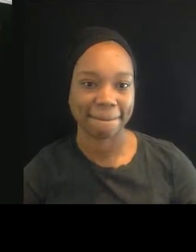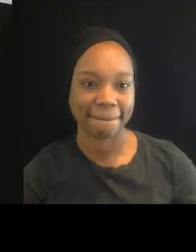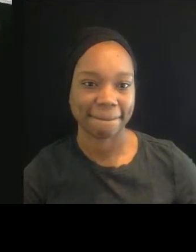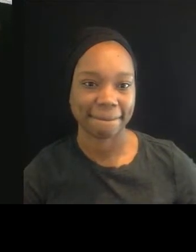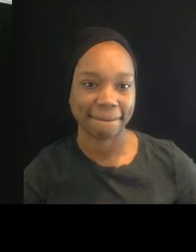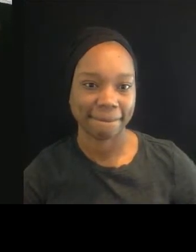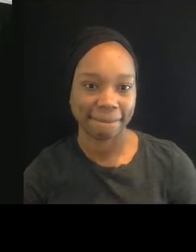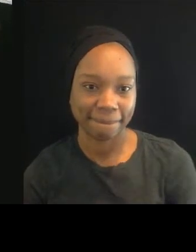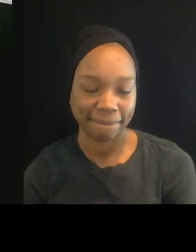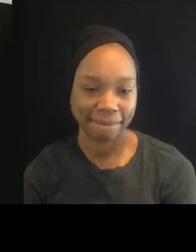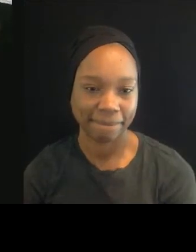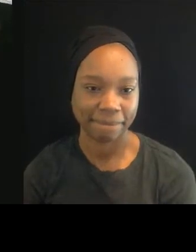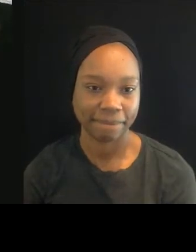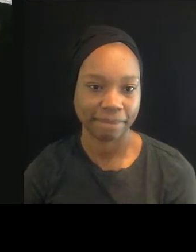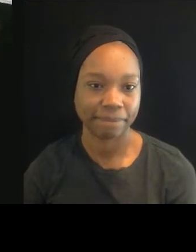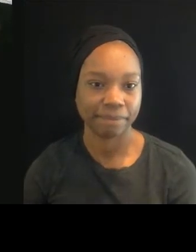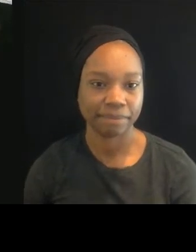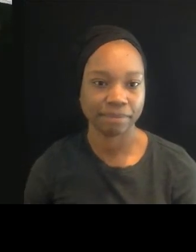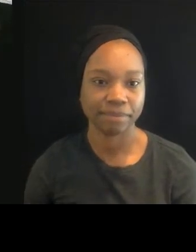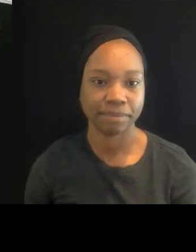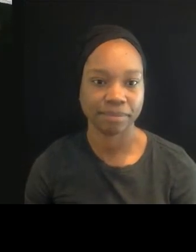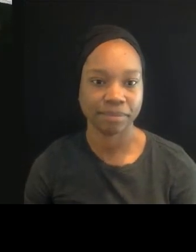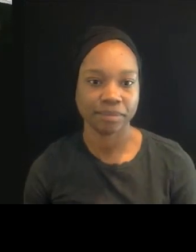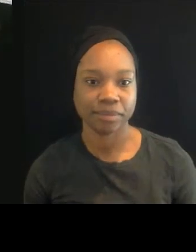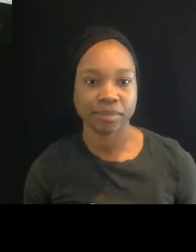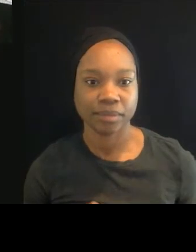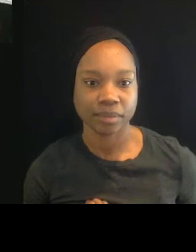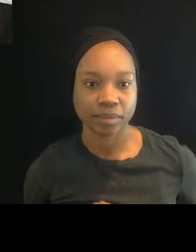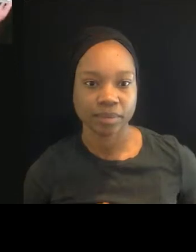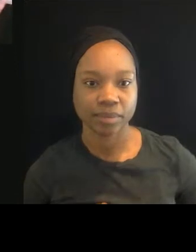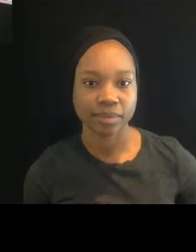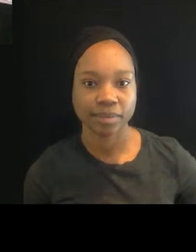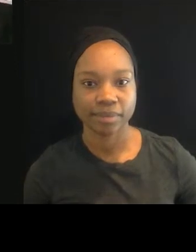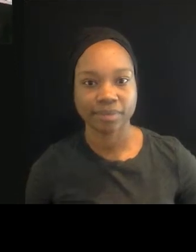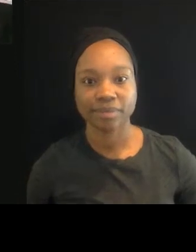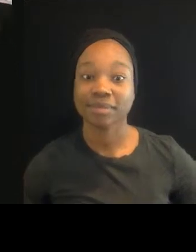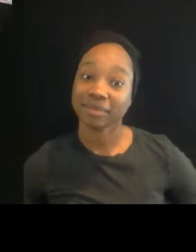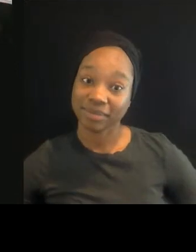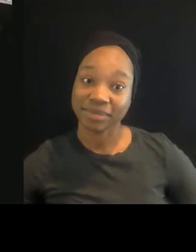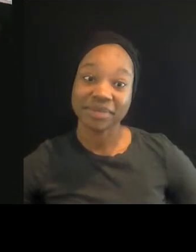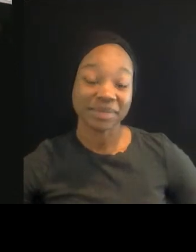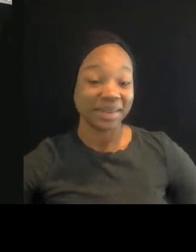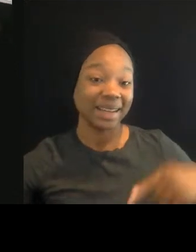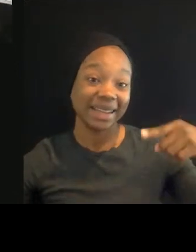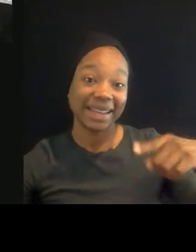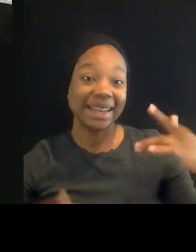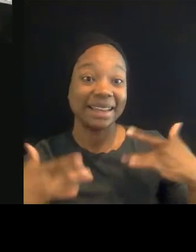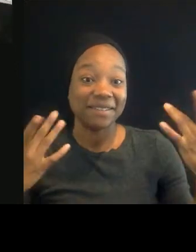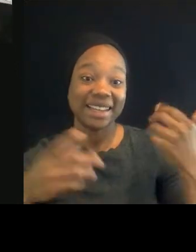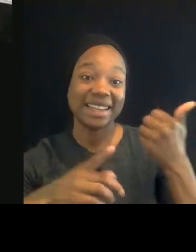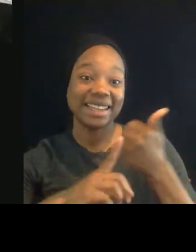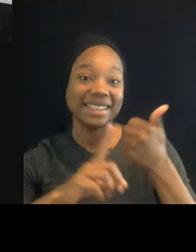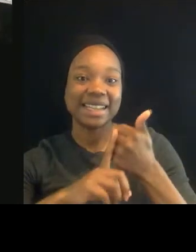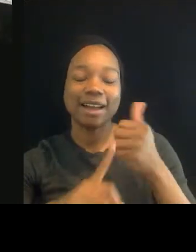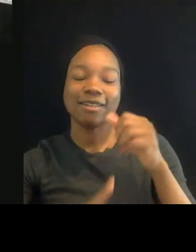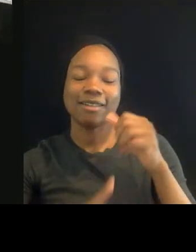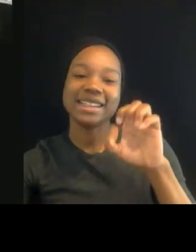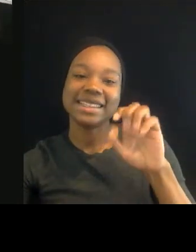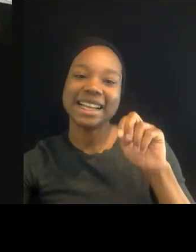Well, if this weren't a secular event, I'd say amen, but it is.